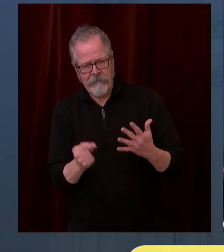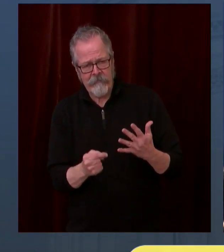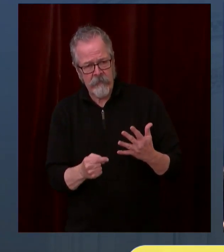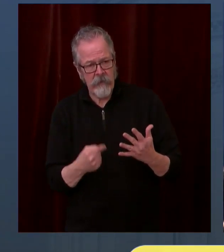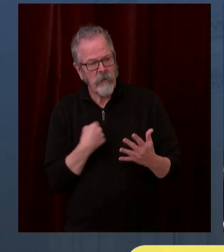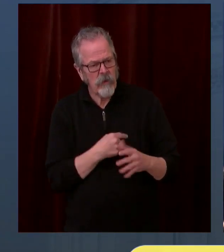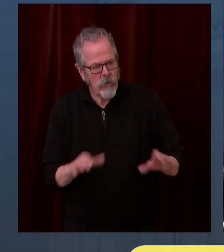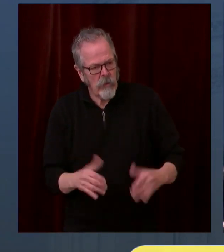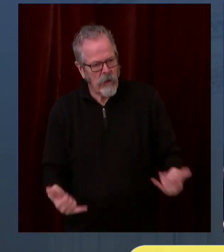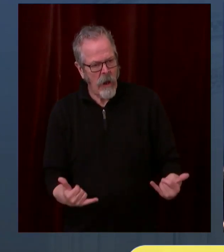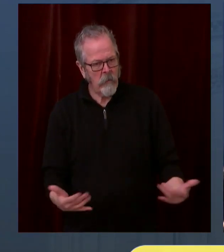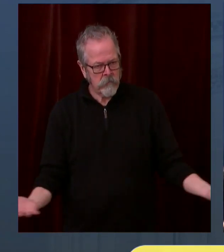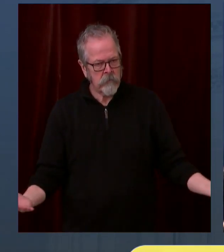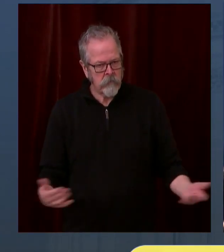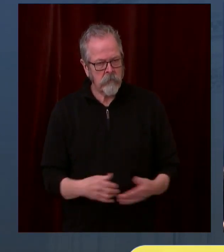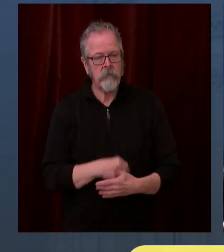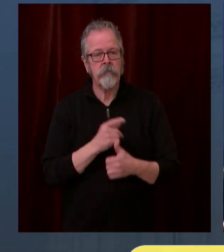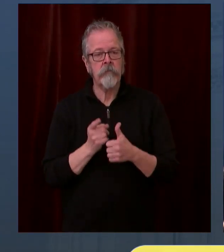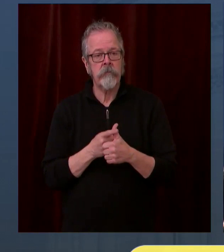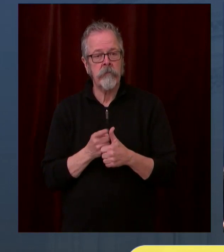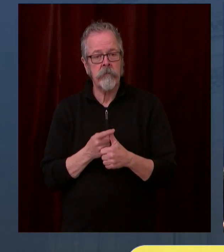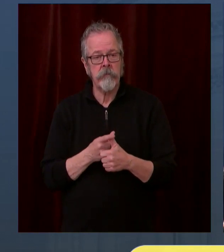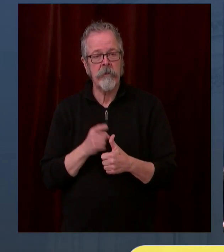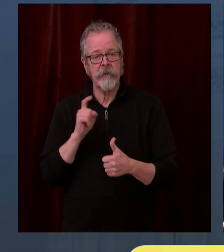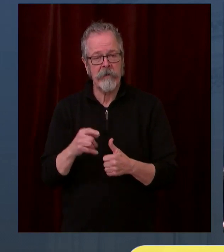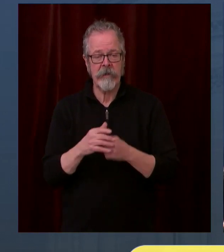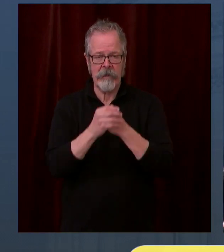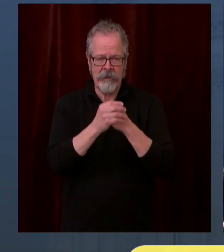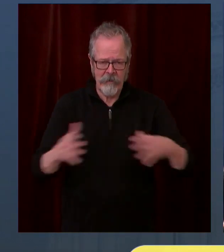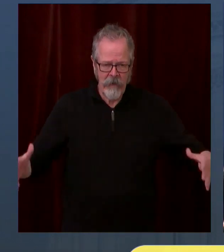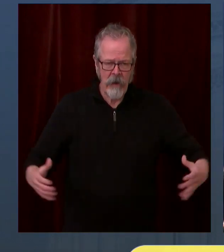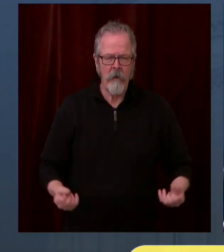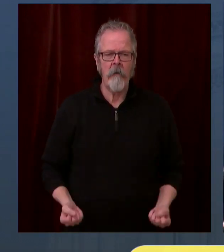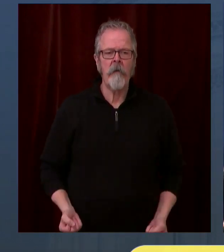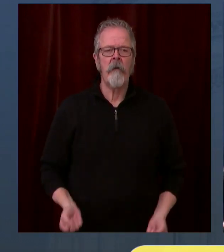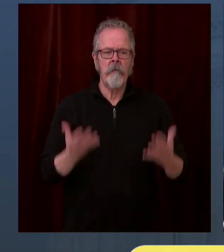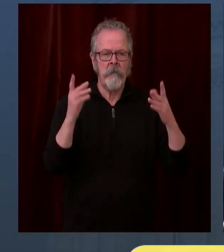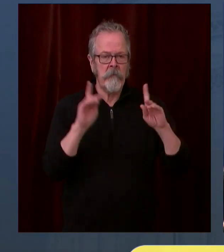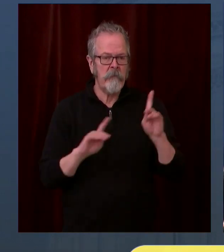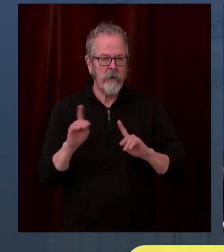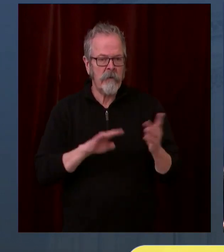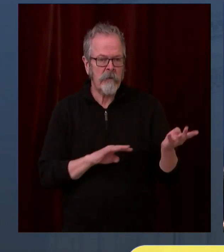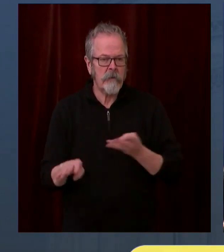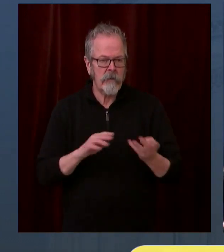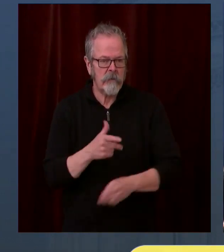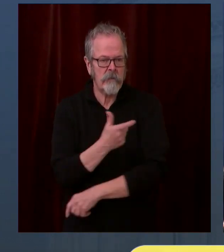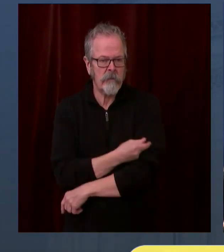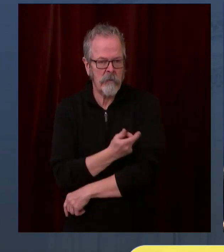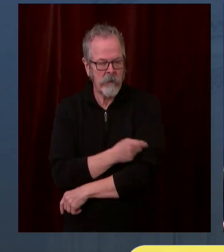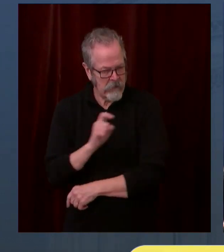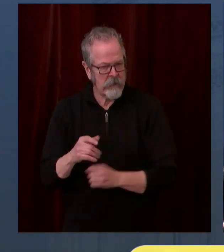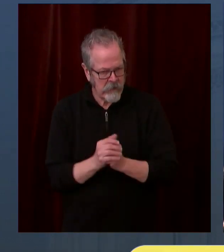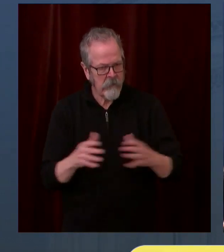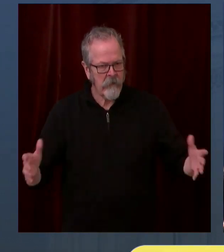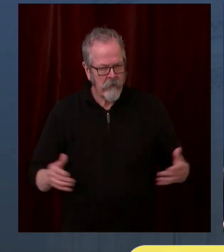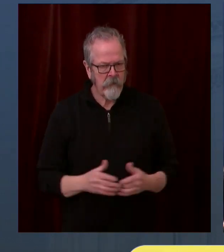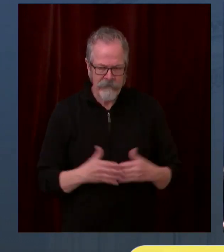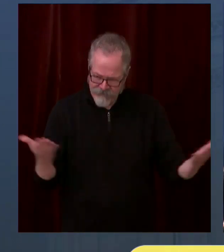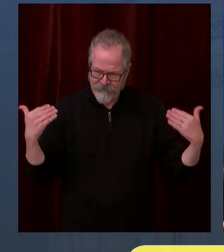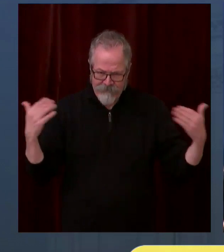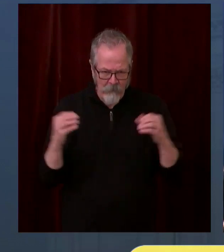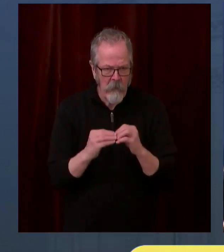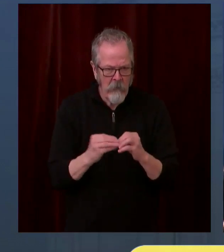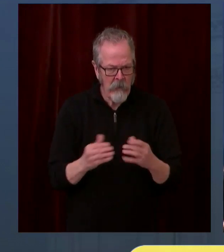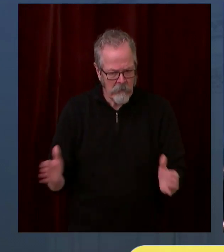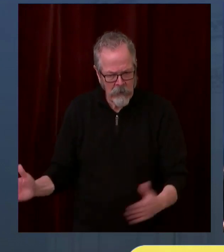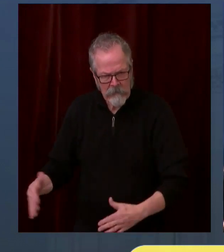we've essentially had sort of a narrow choke in the pipeline in our first few weeks. Now we need if we can expand